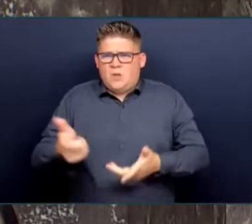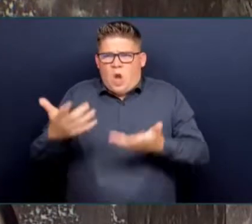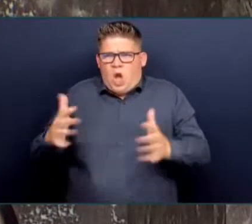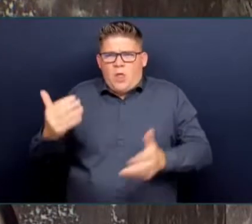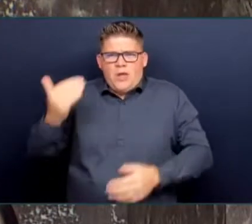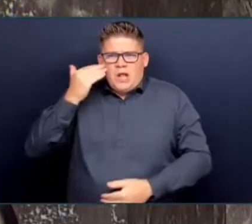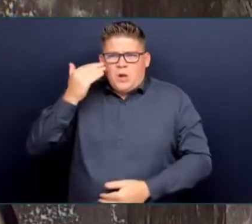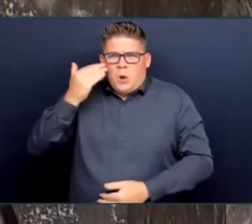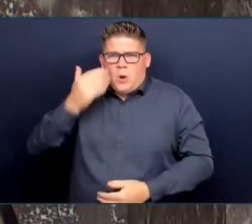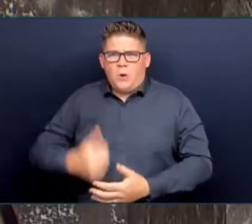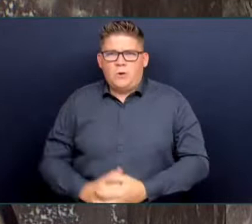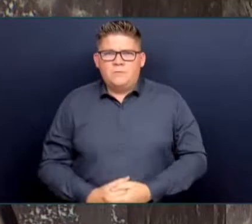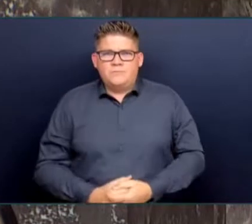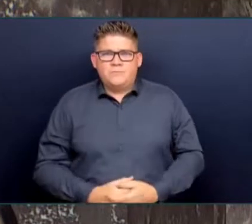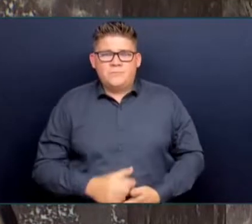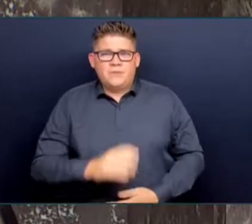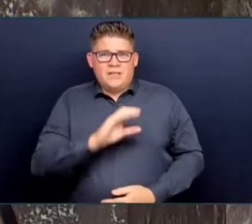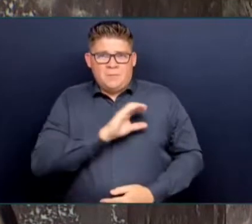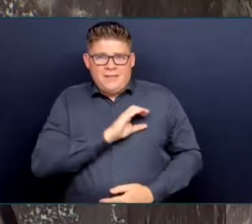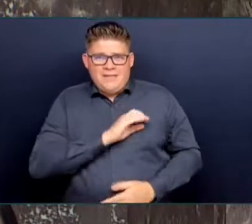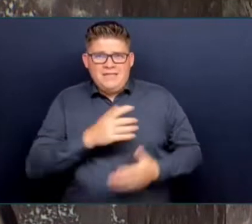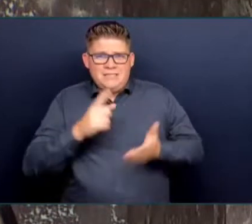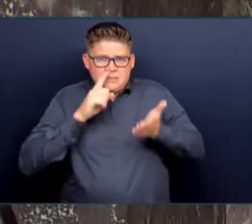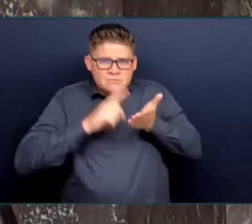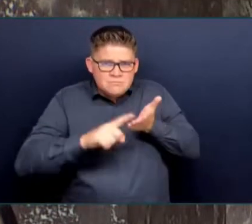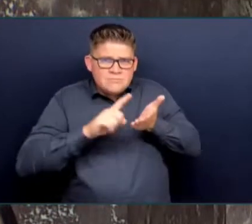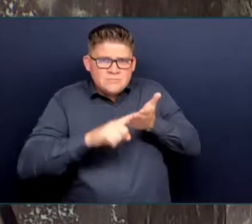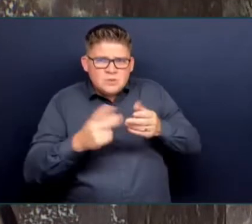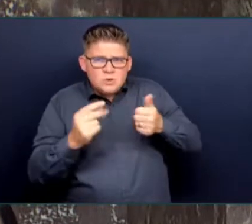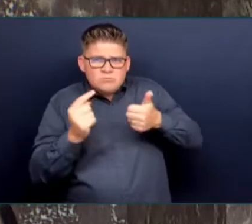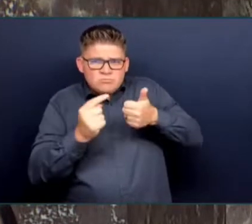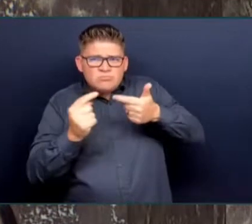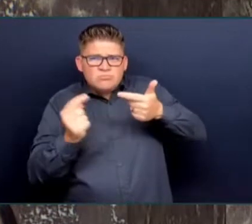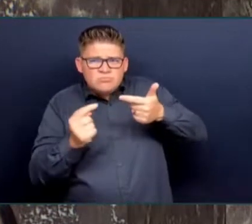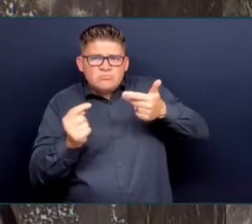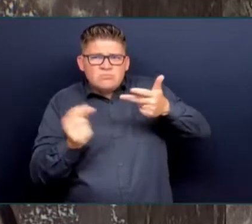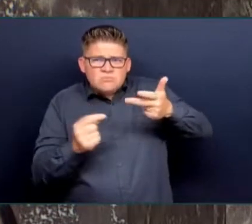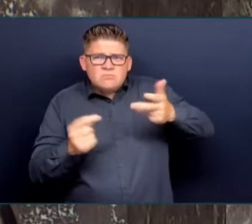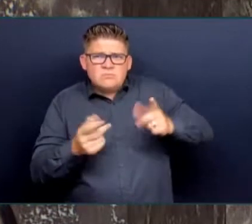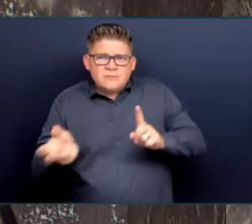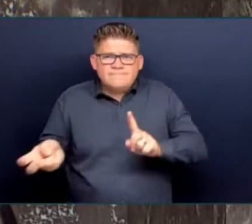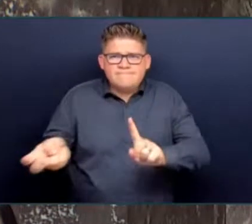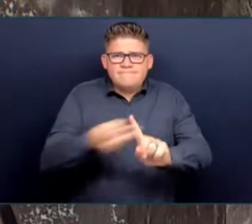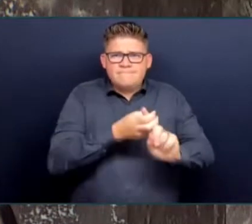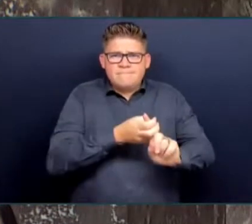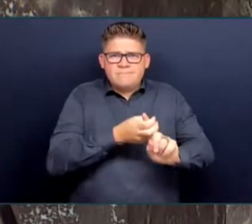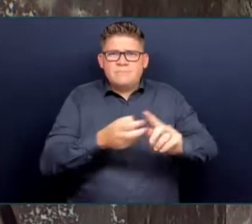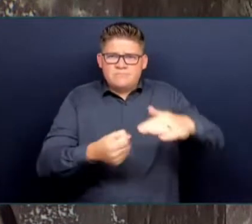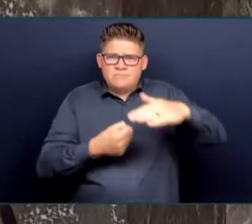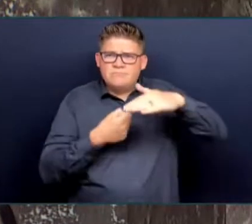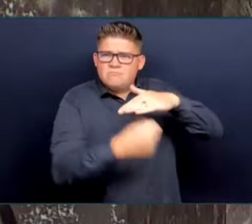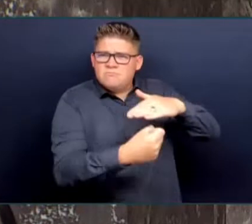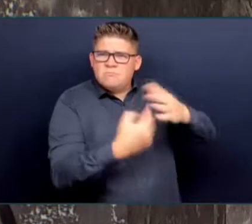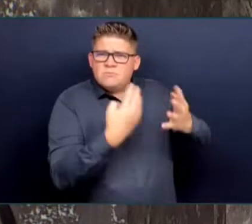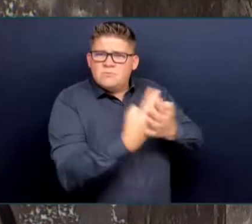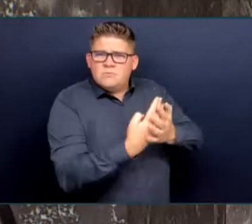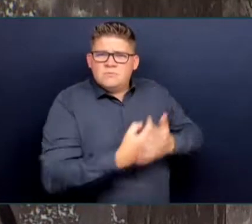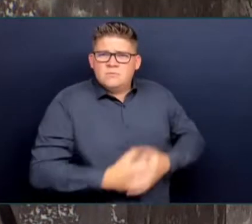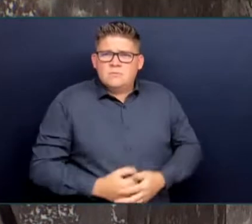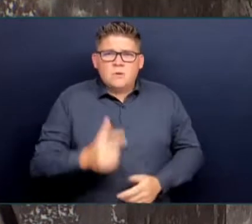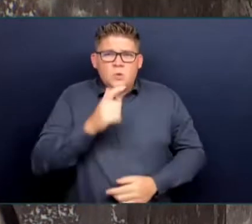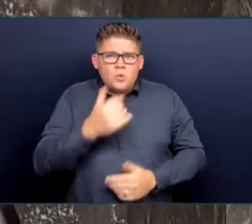everything they can to ensure that those responsible for those acts are brought to justice